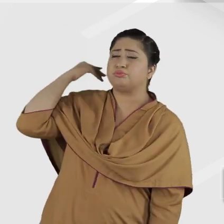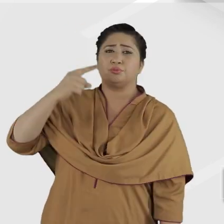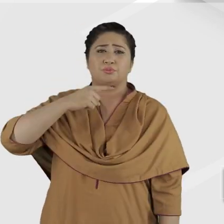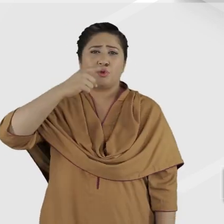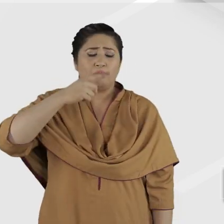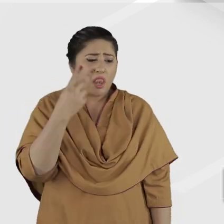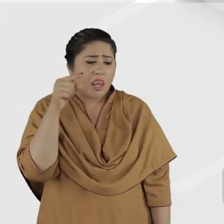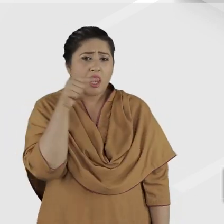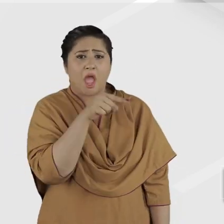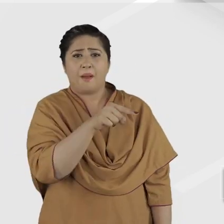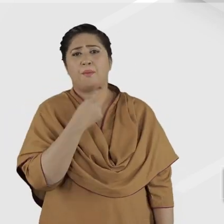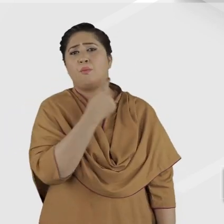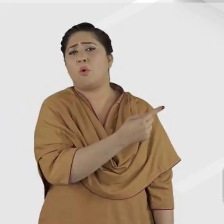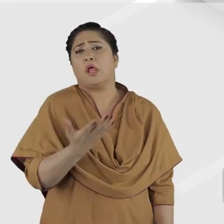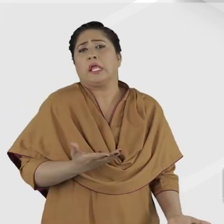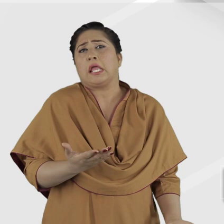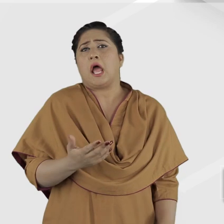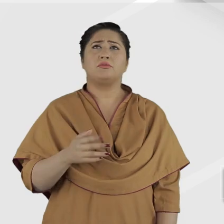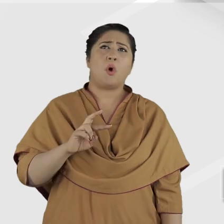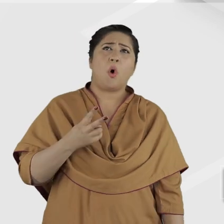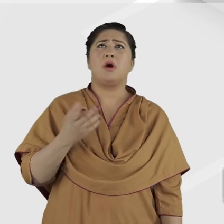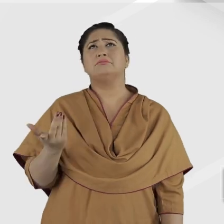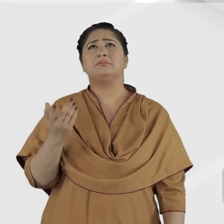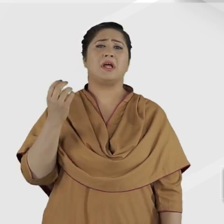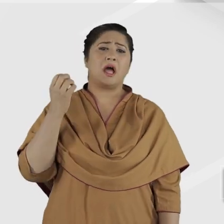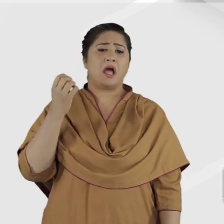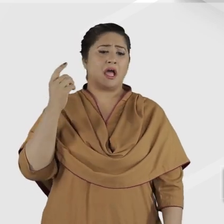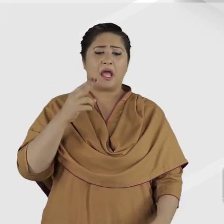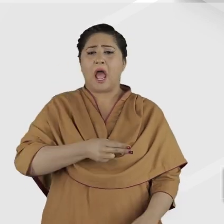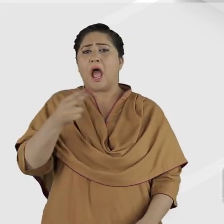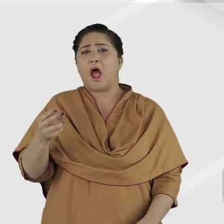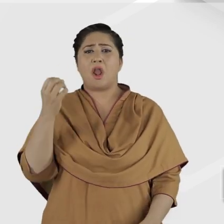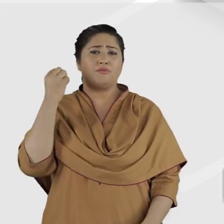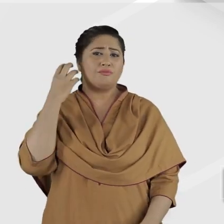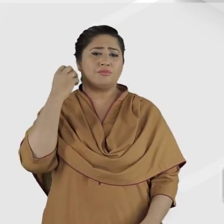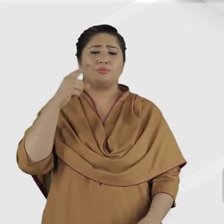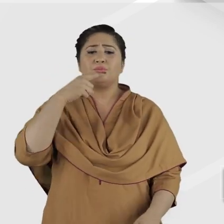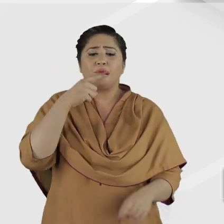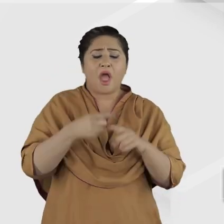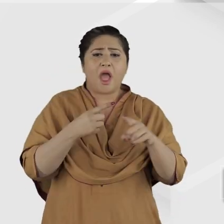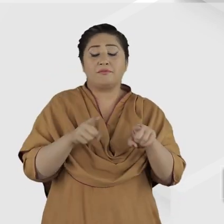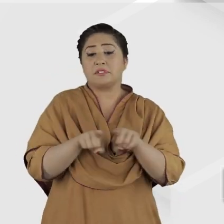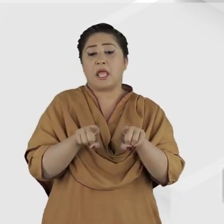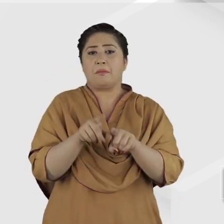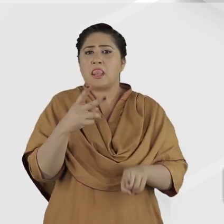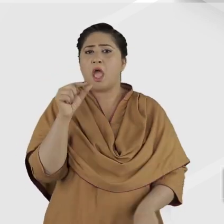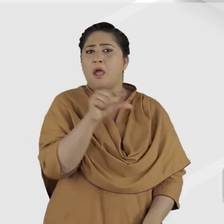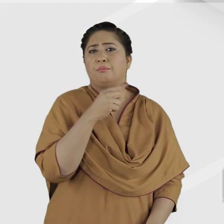used in the past to describe the deaf or hard of hearing individual include such terms as